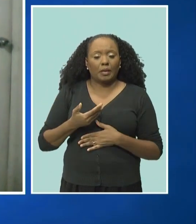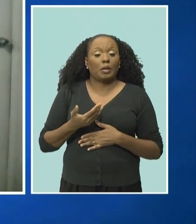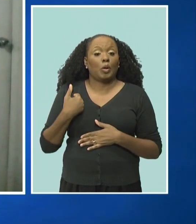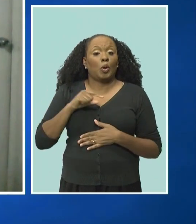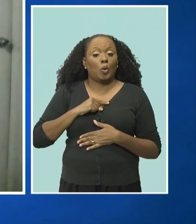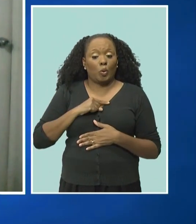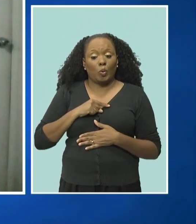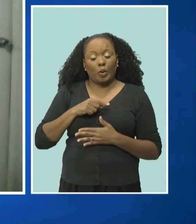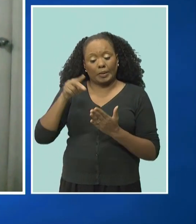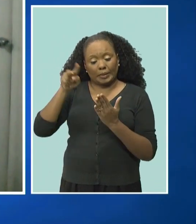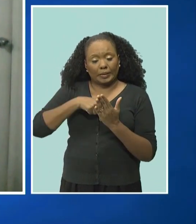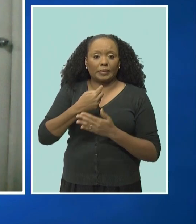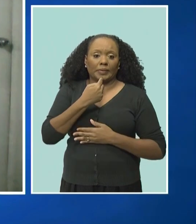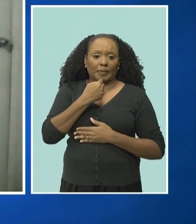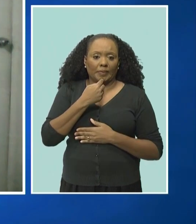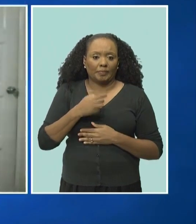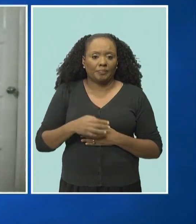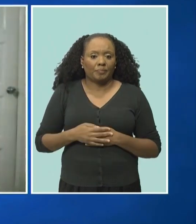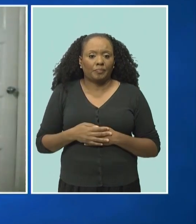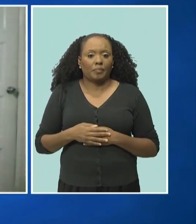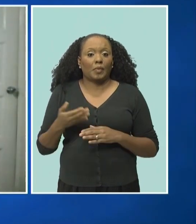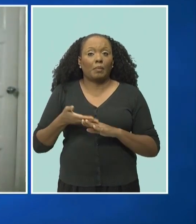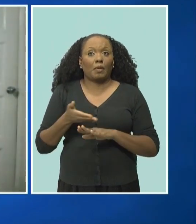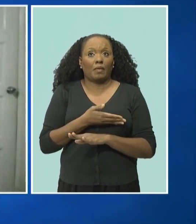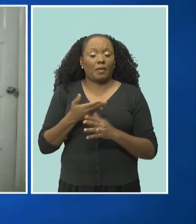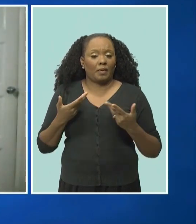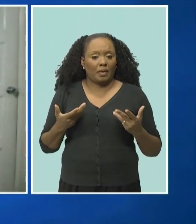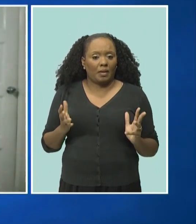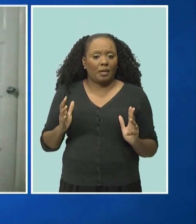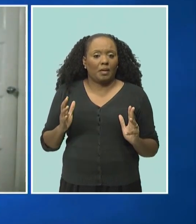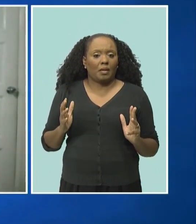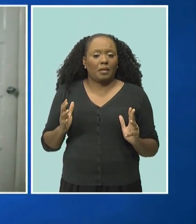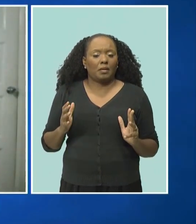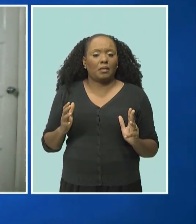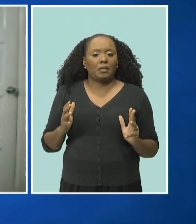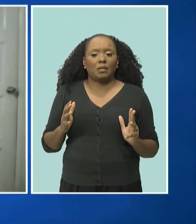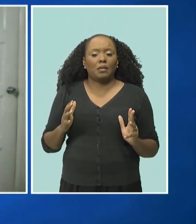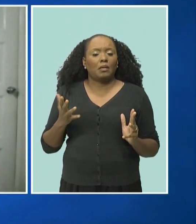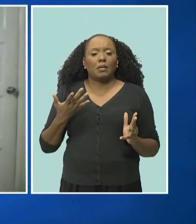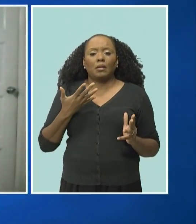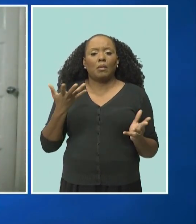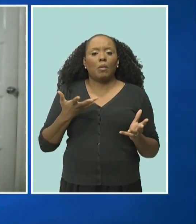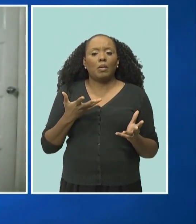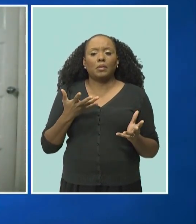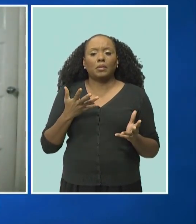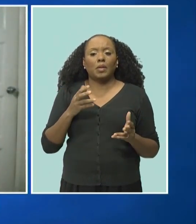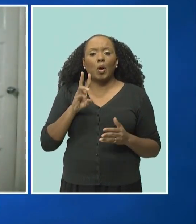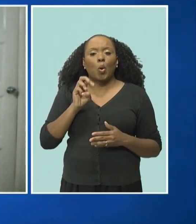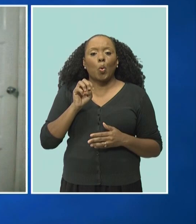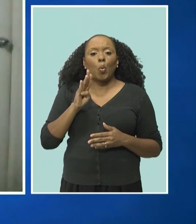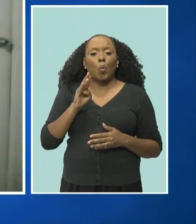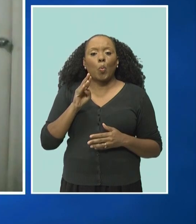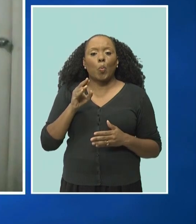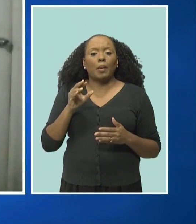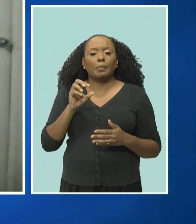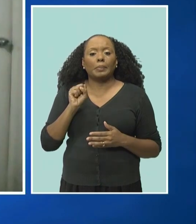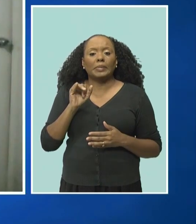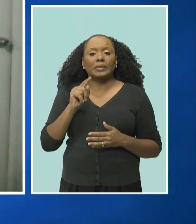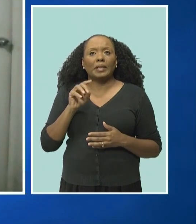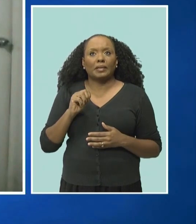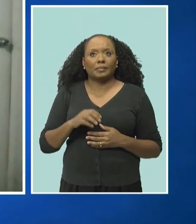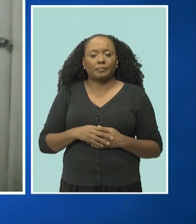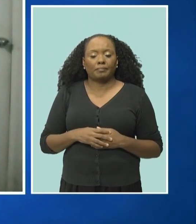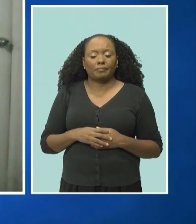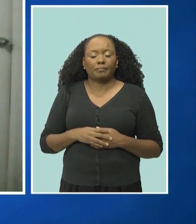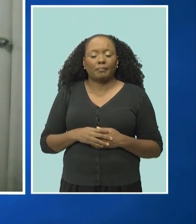that we all deserve. And before I let you go, can you give us that web page in the hotline? The web page is